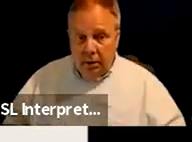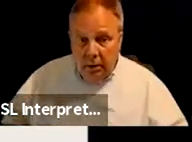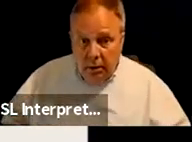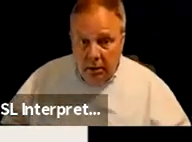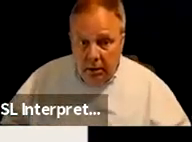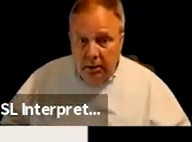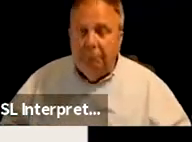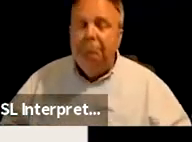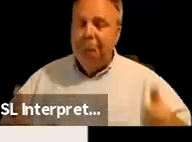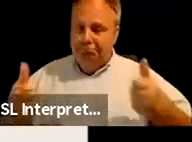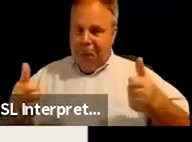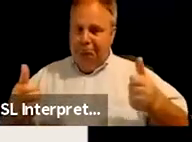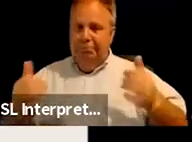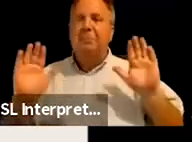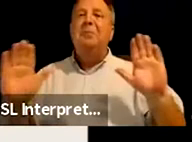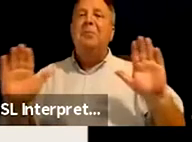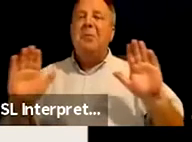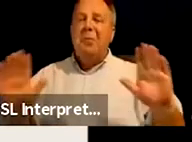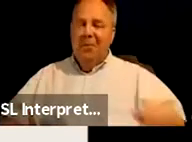We can. Okay, wonderful.